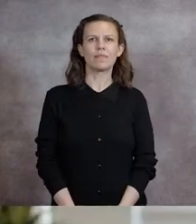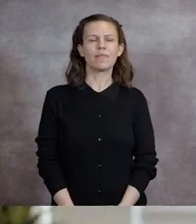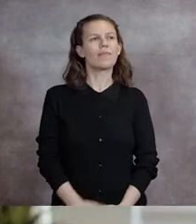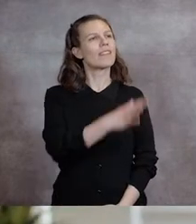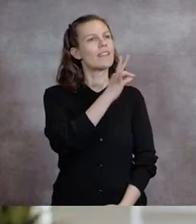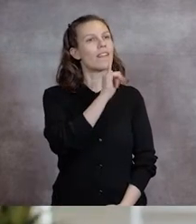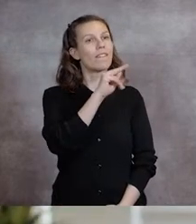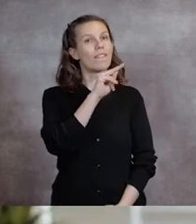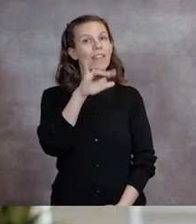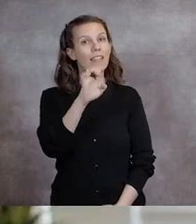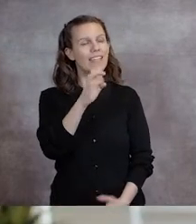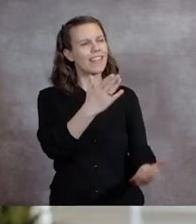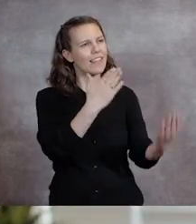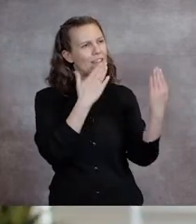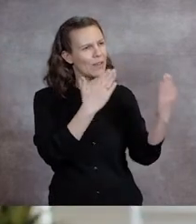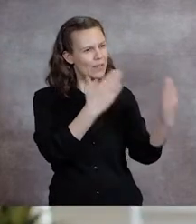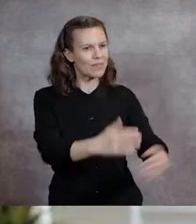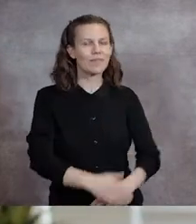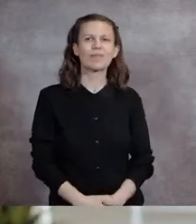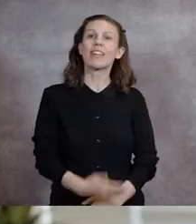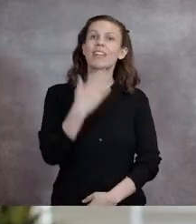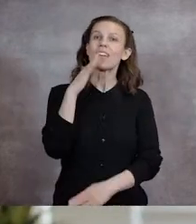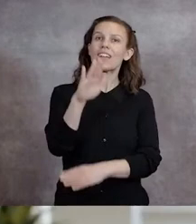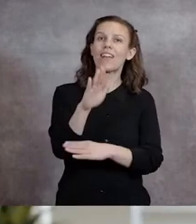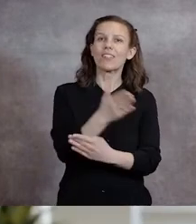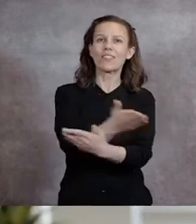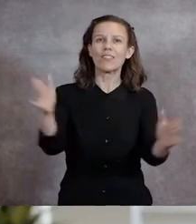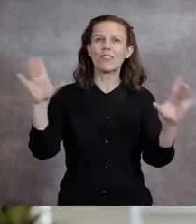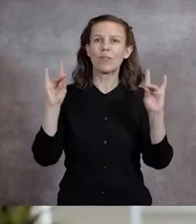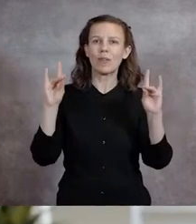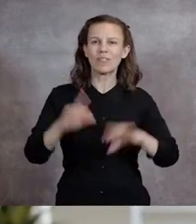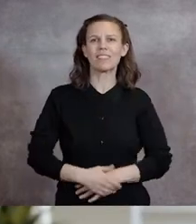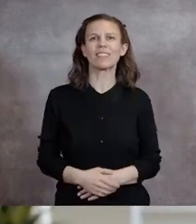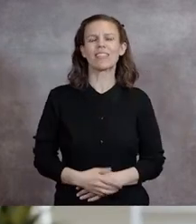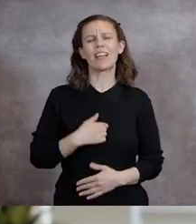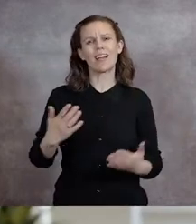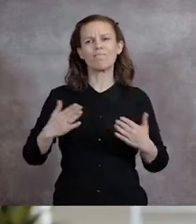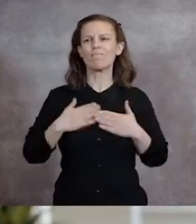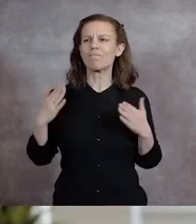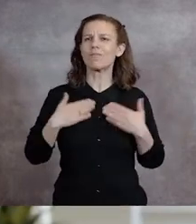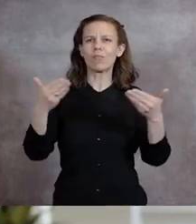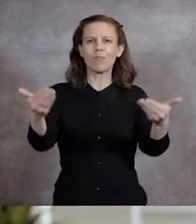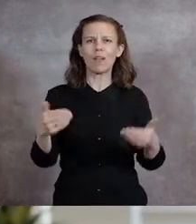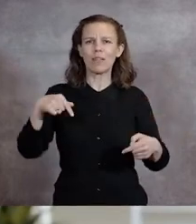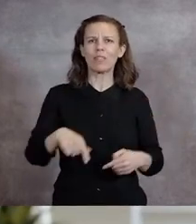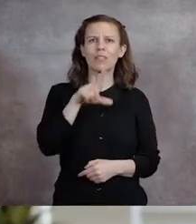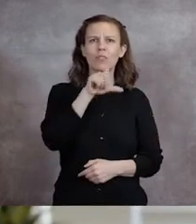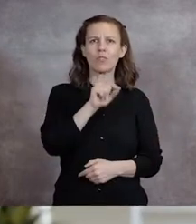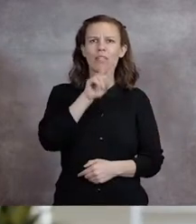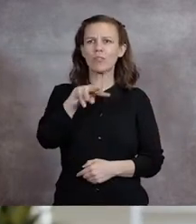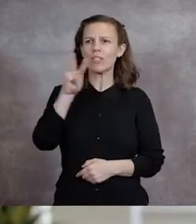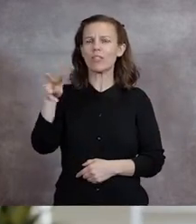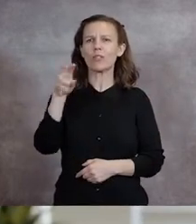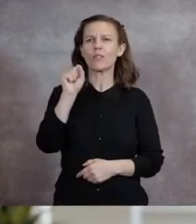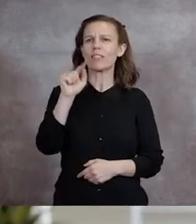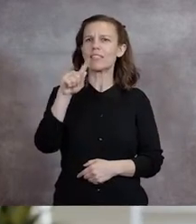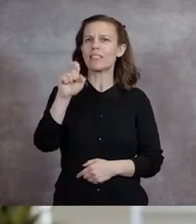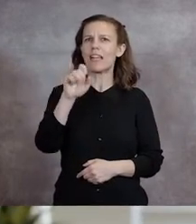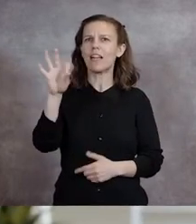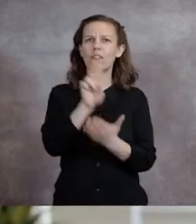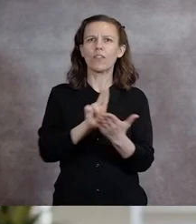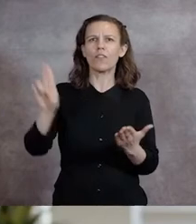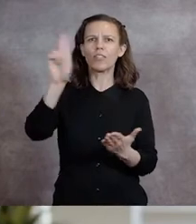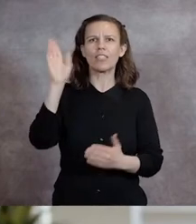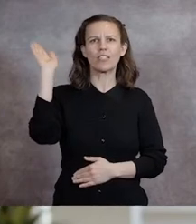Dr. Finney, thank you. And good afternoon, Lobos. I'm pleased to welcome you to our 2022 State of the University